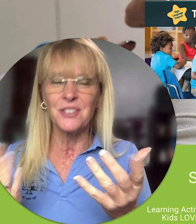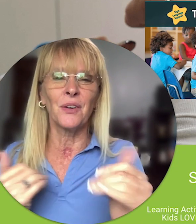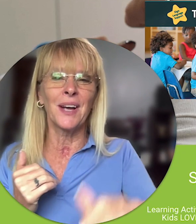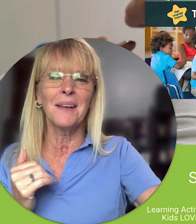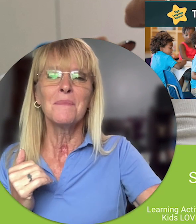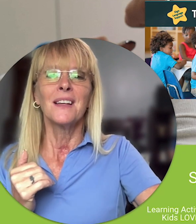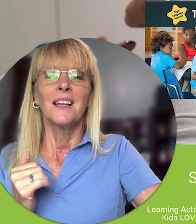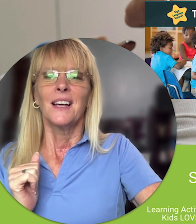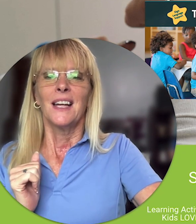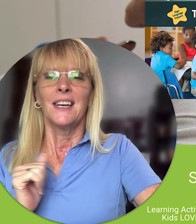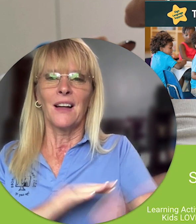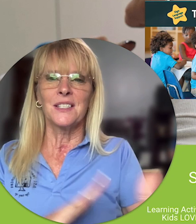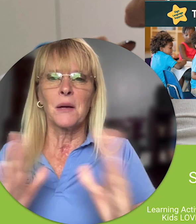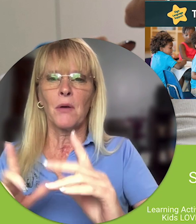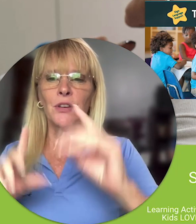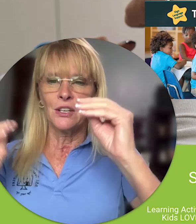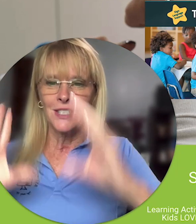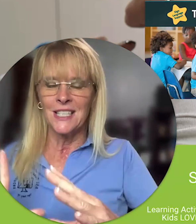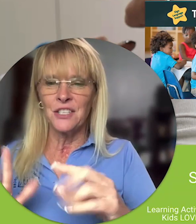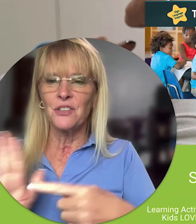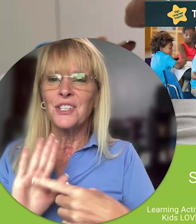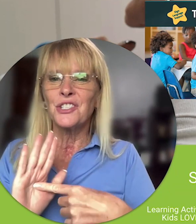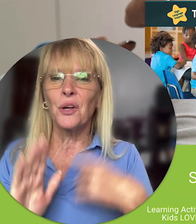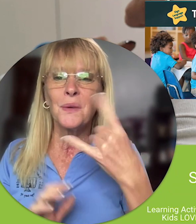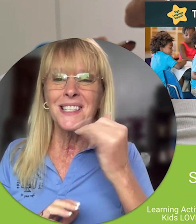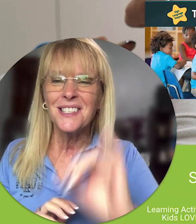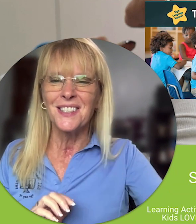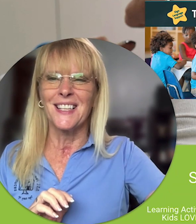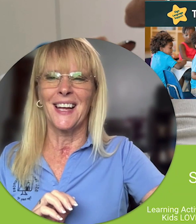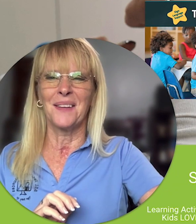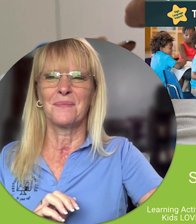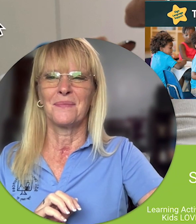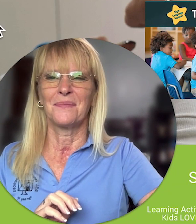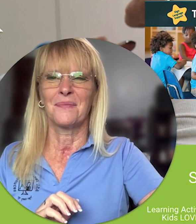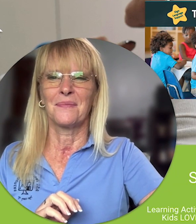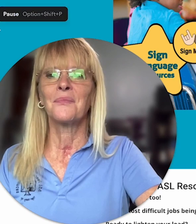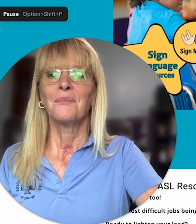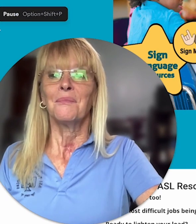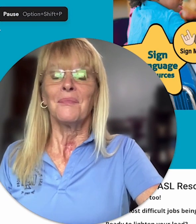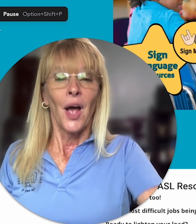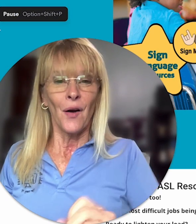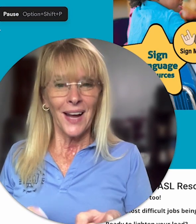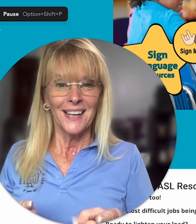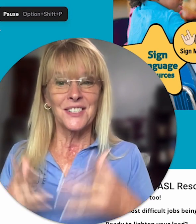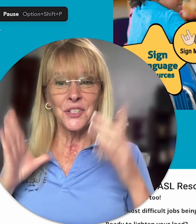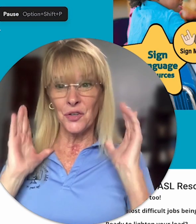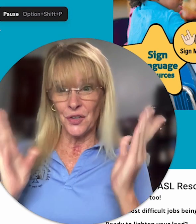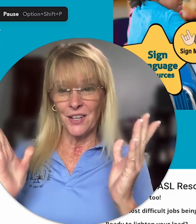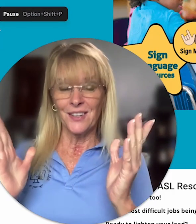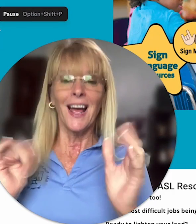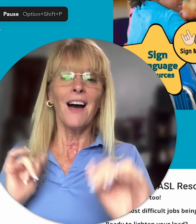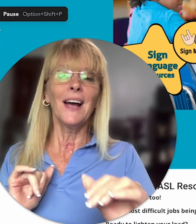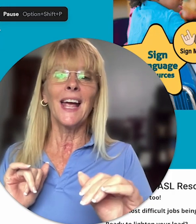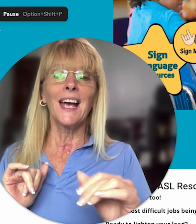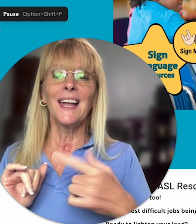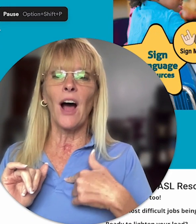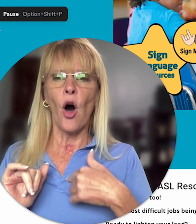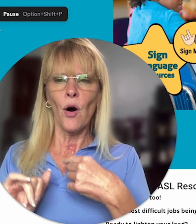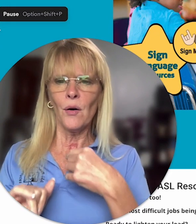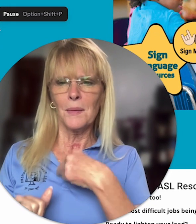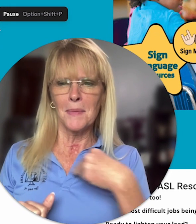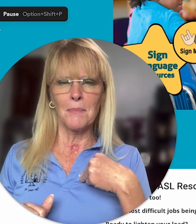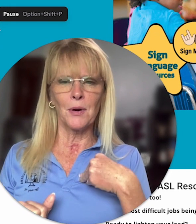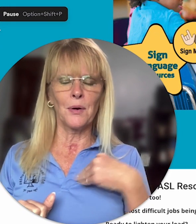language okay now let's come over here to teacher and show you what this looks like okay so you're here now and